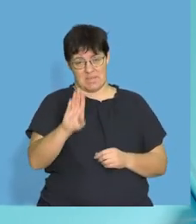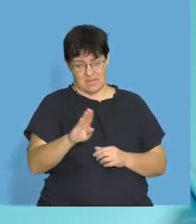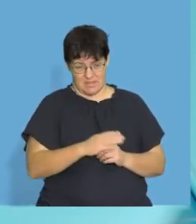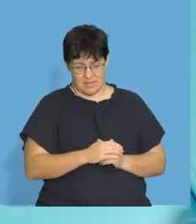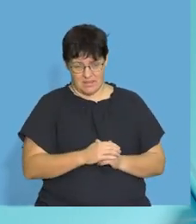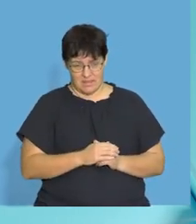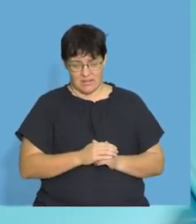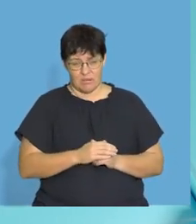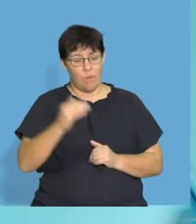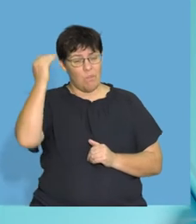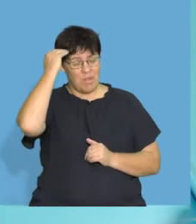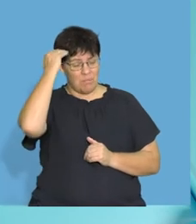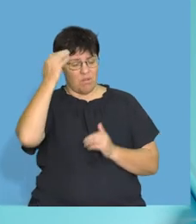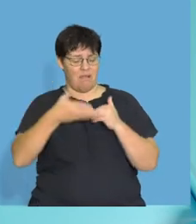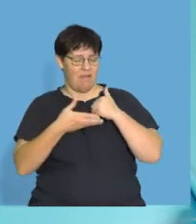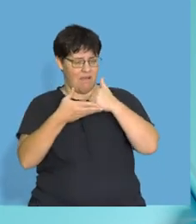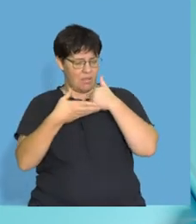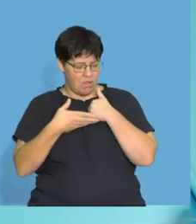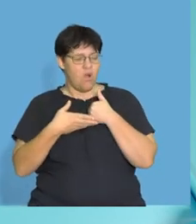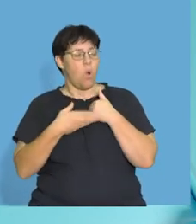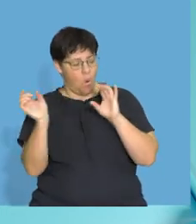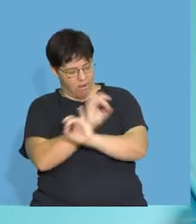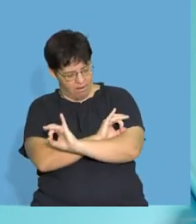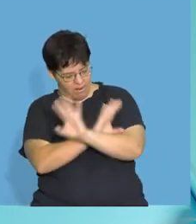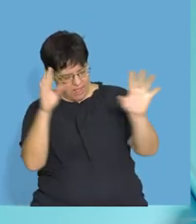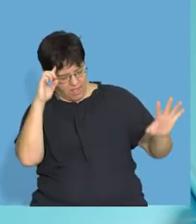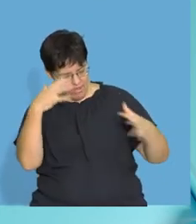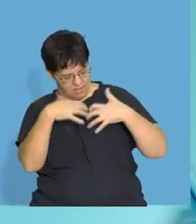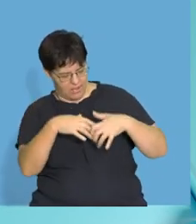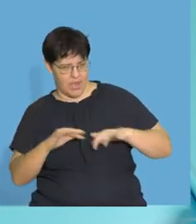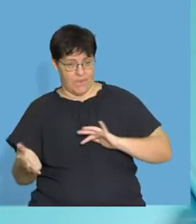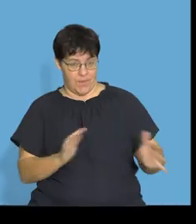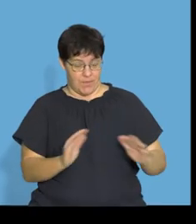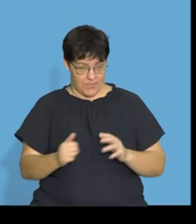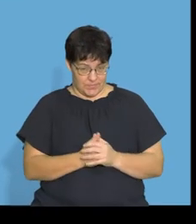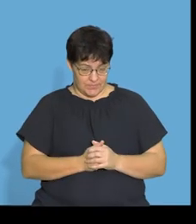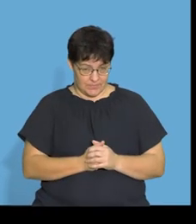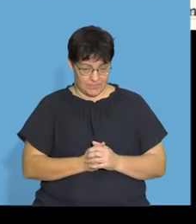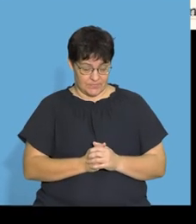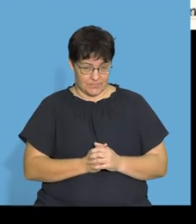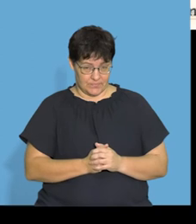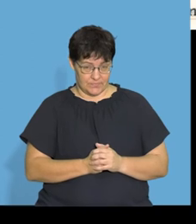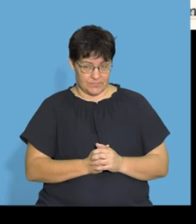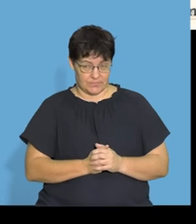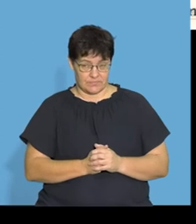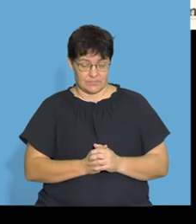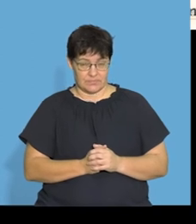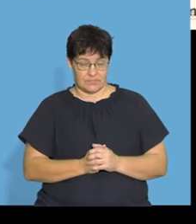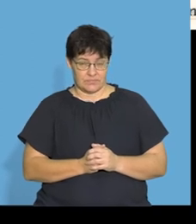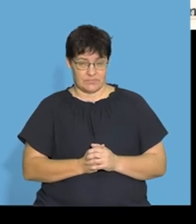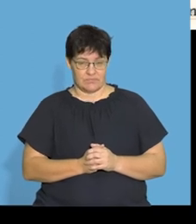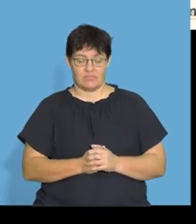your memory to help you think clearly. Those are the kind of things that you need. Then our